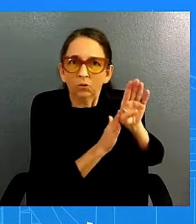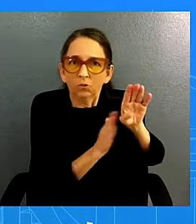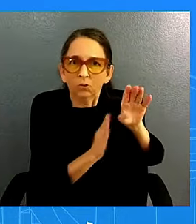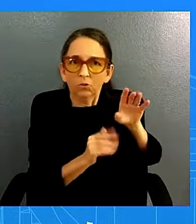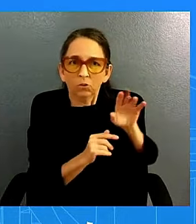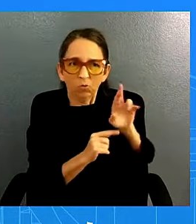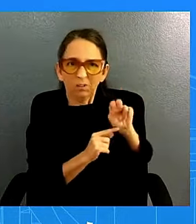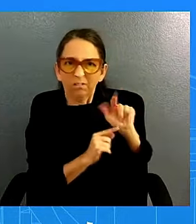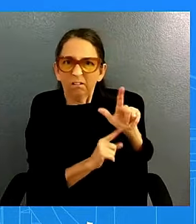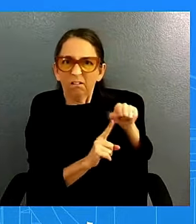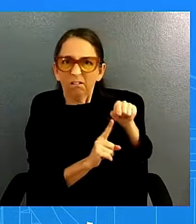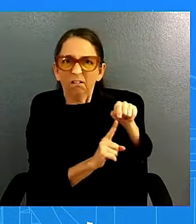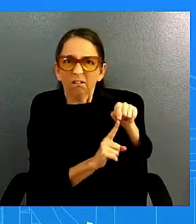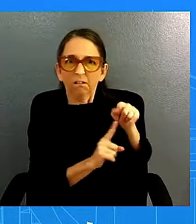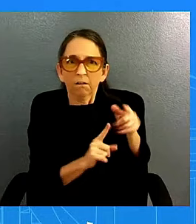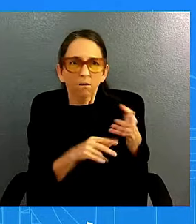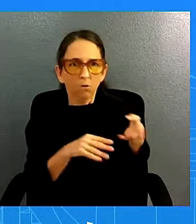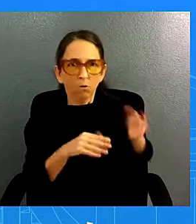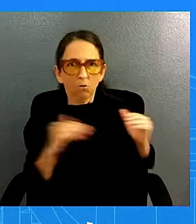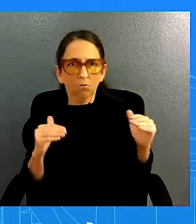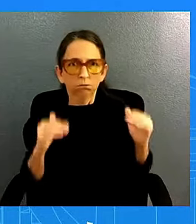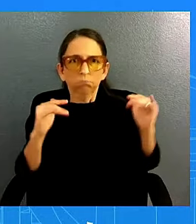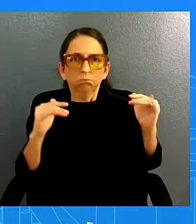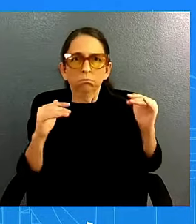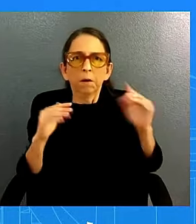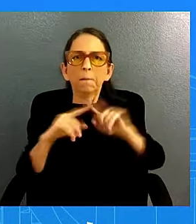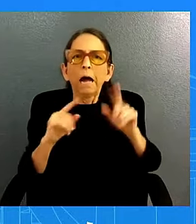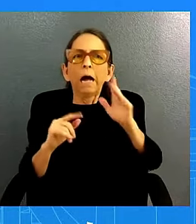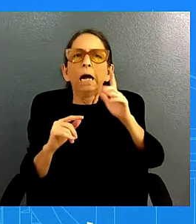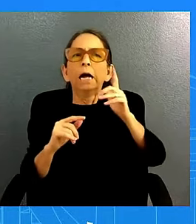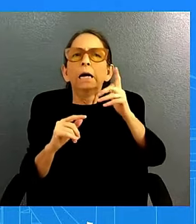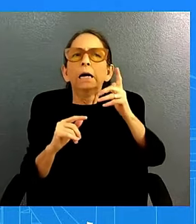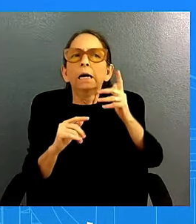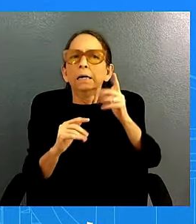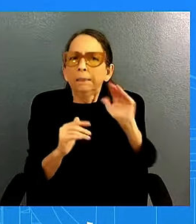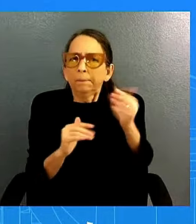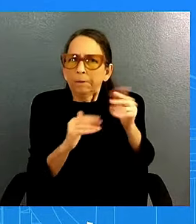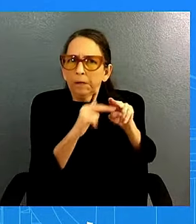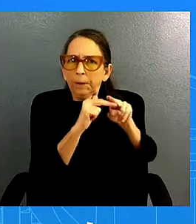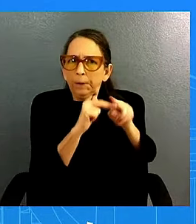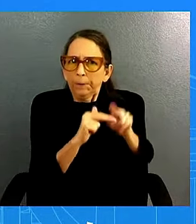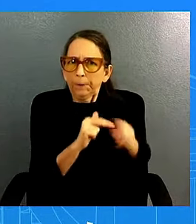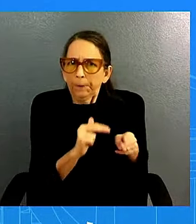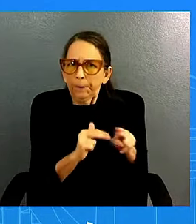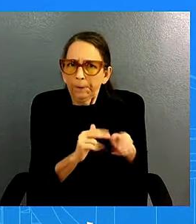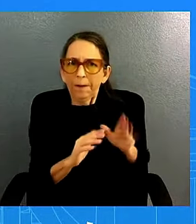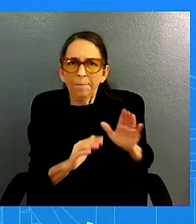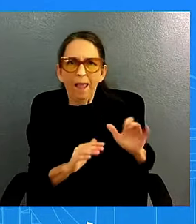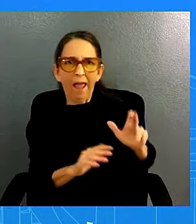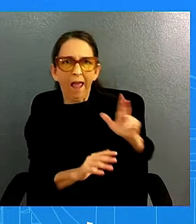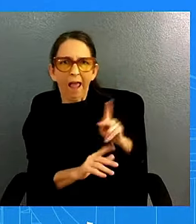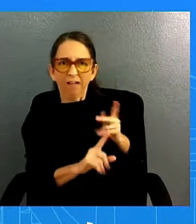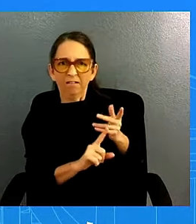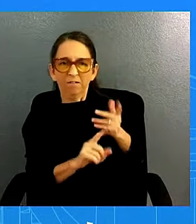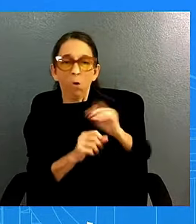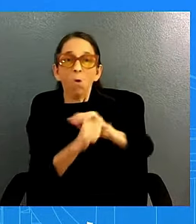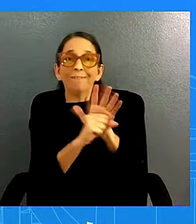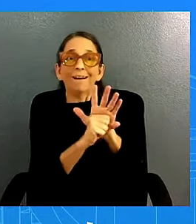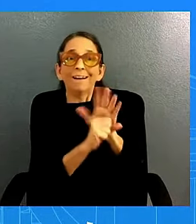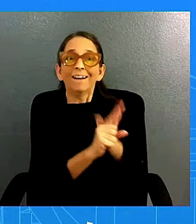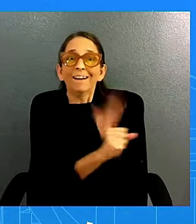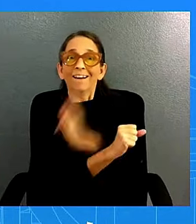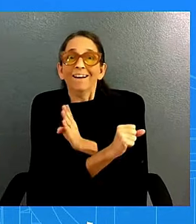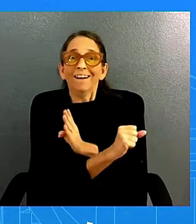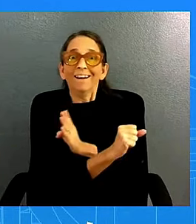elevated it's now back to levels that we saw pre-pandemic and this is rental inflation now not rental not the price level but the inflation